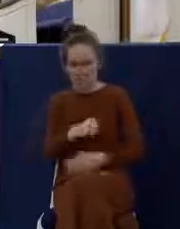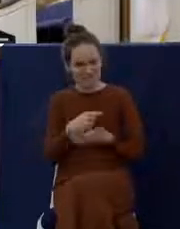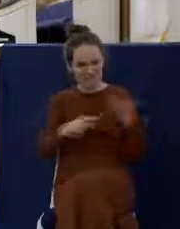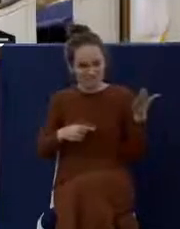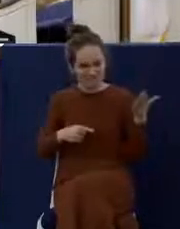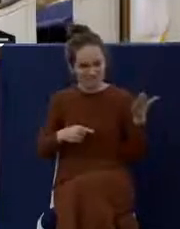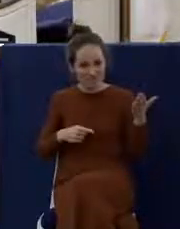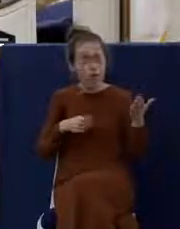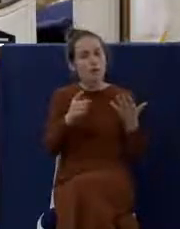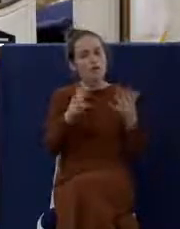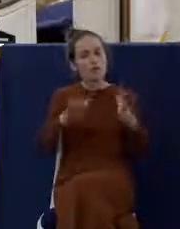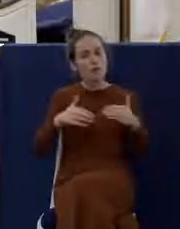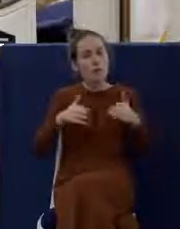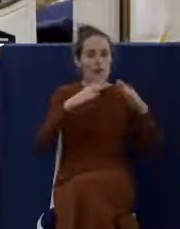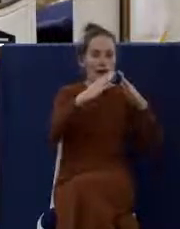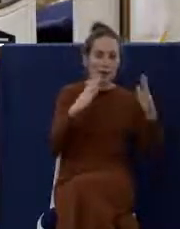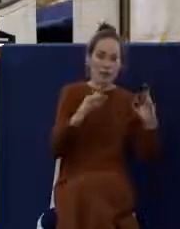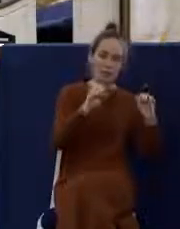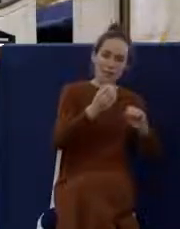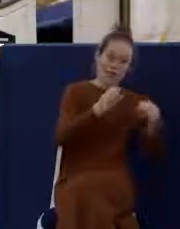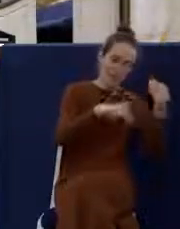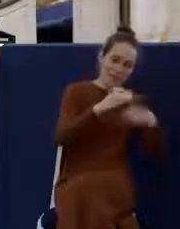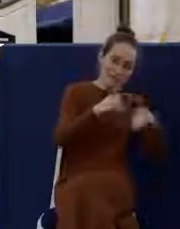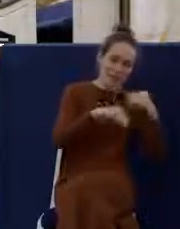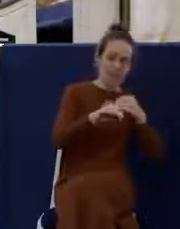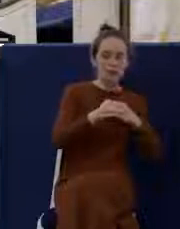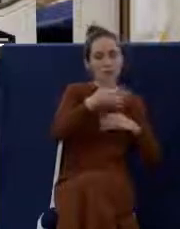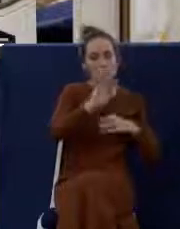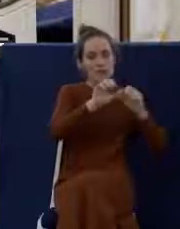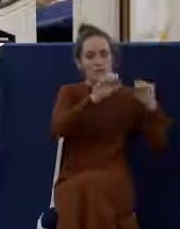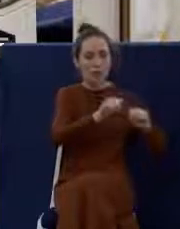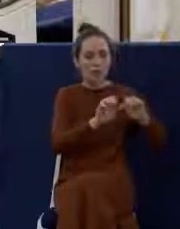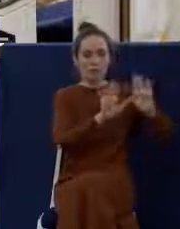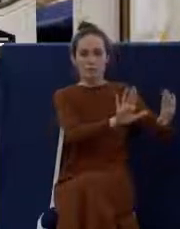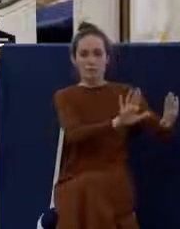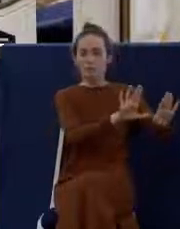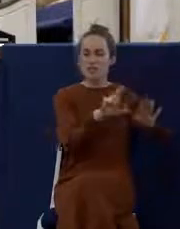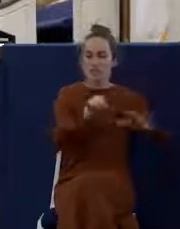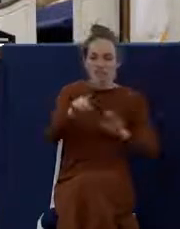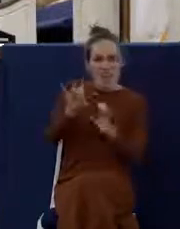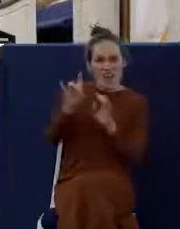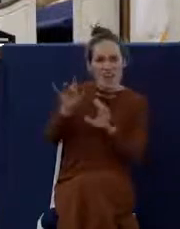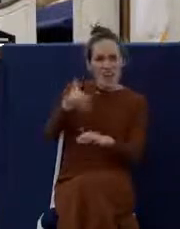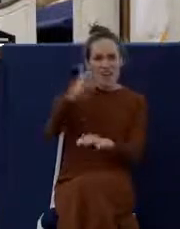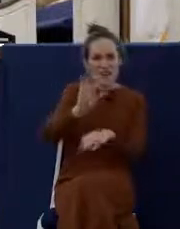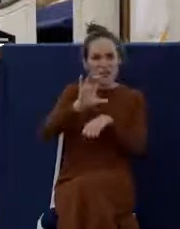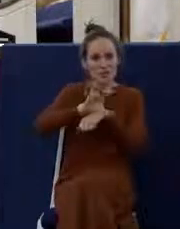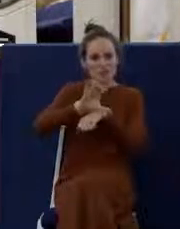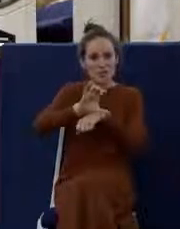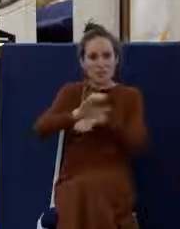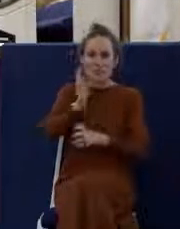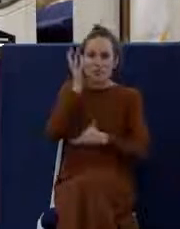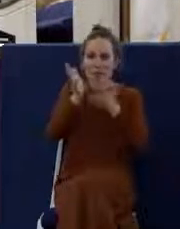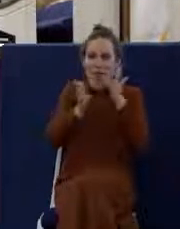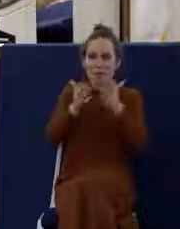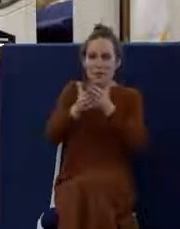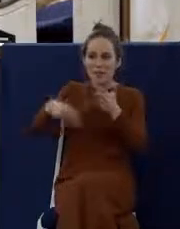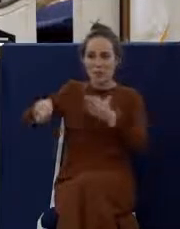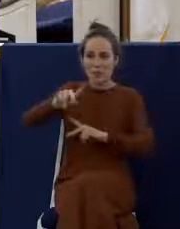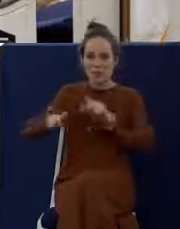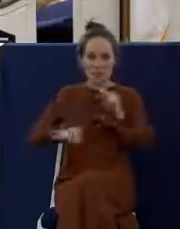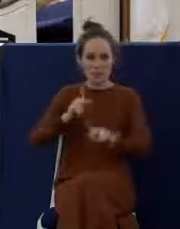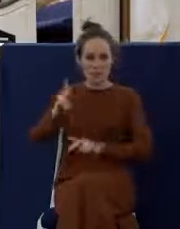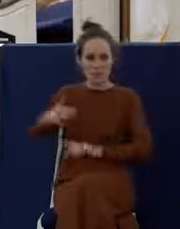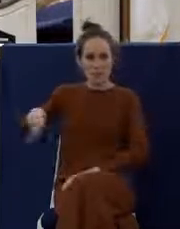you not houses to eat and to drink in? Or despise ye the church of God, and shame them that have not? What shall I